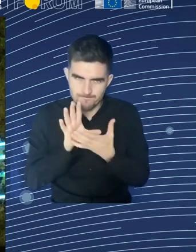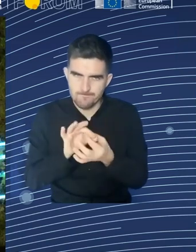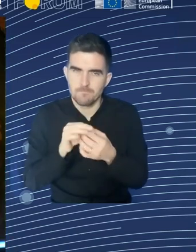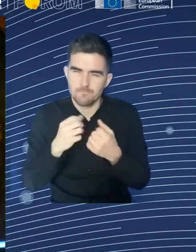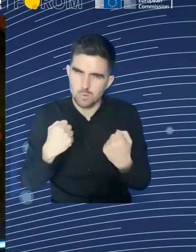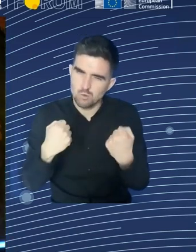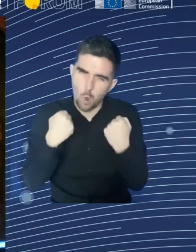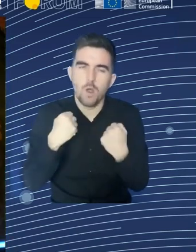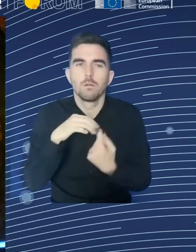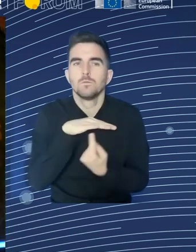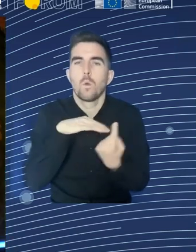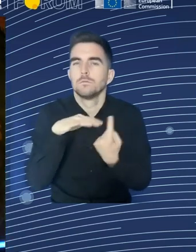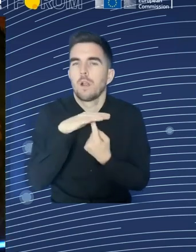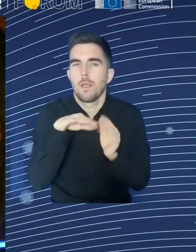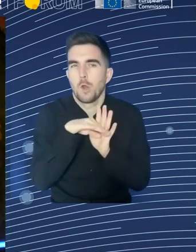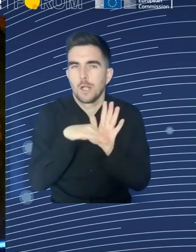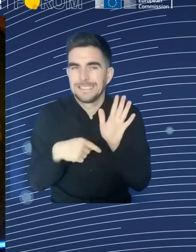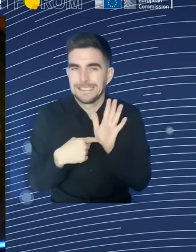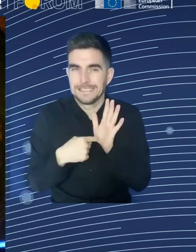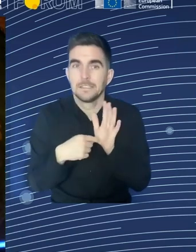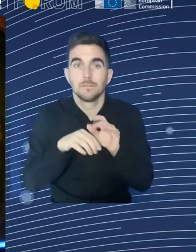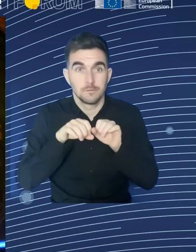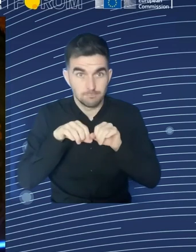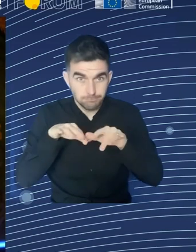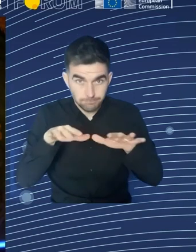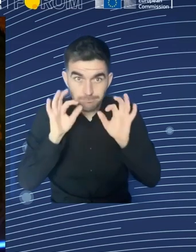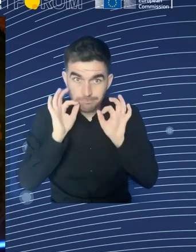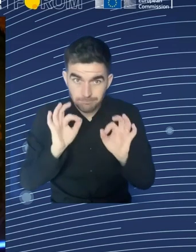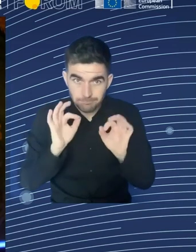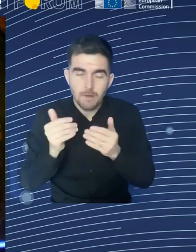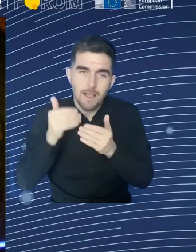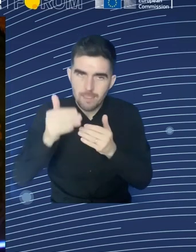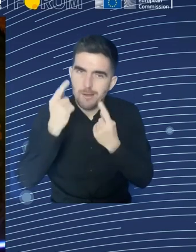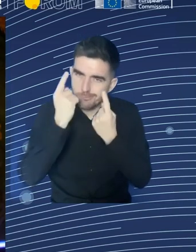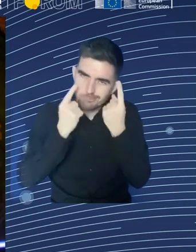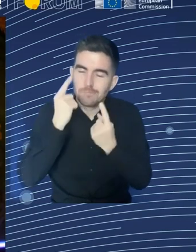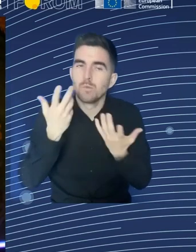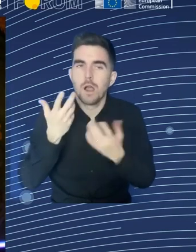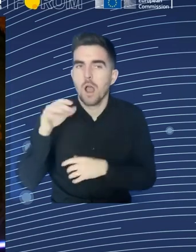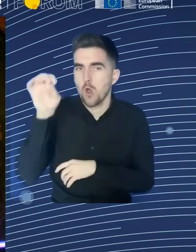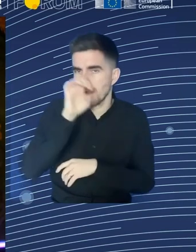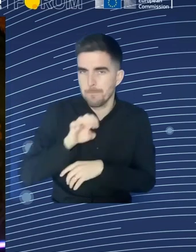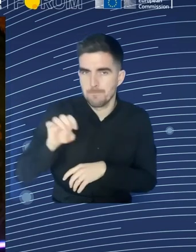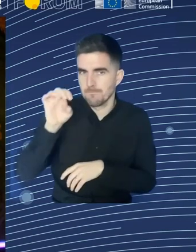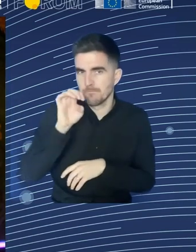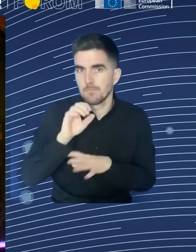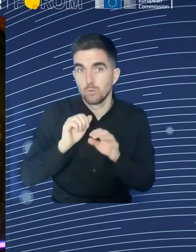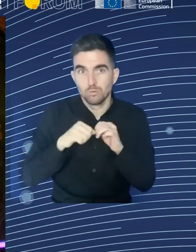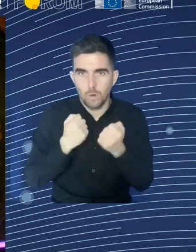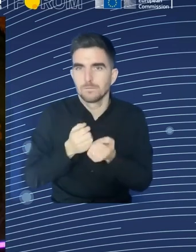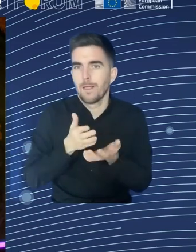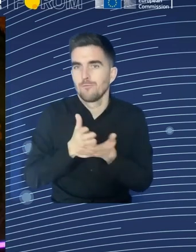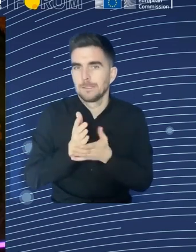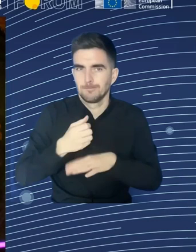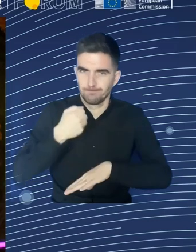and these are our opportunities to work together. And by mentioning together, I